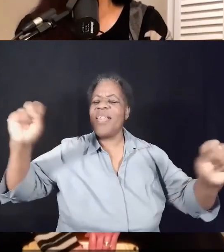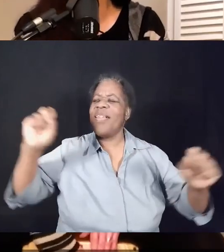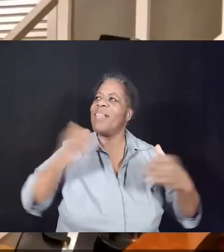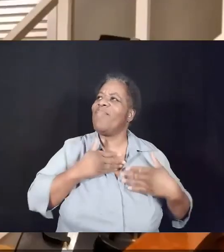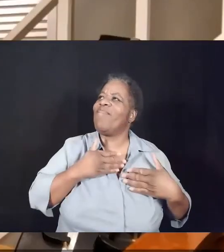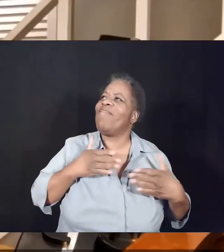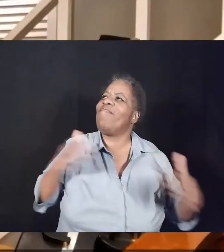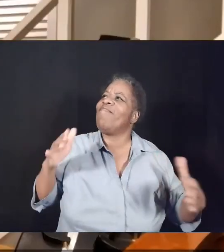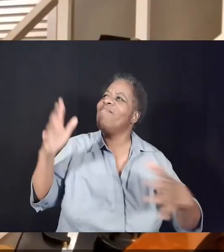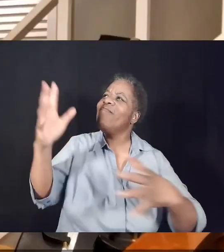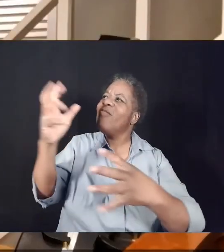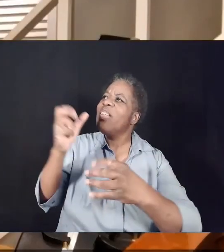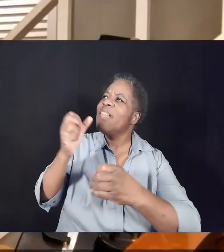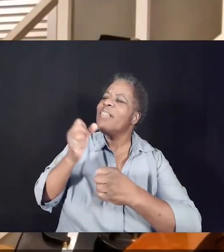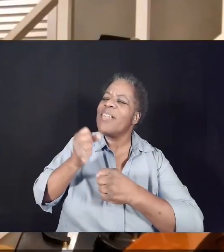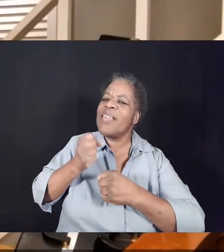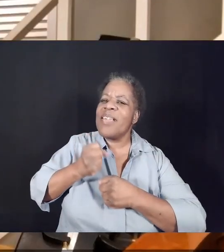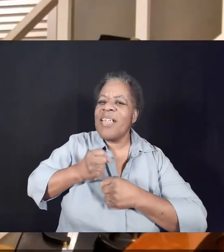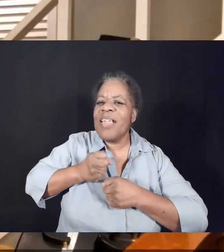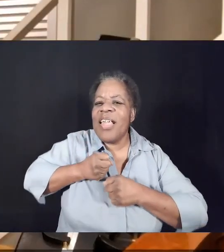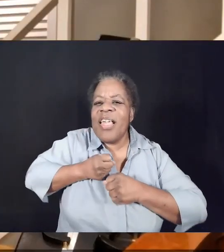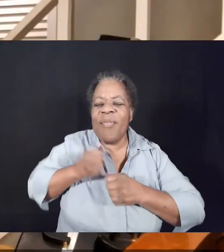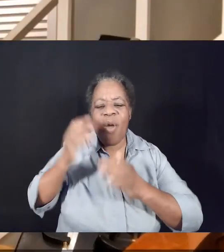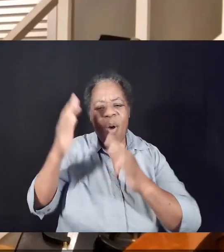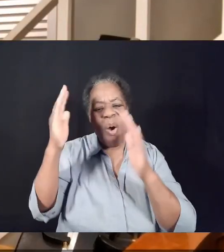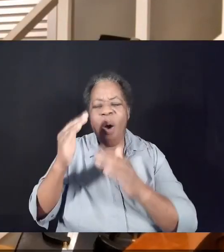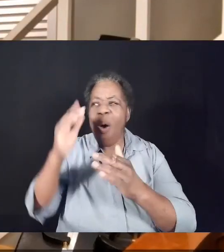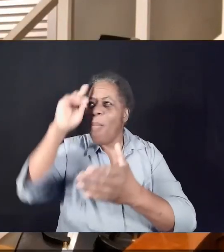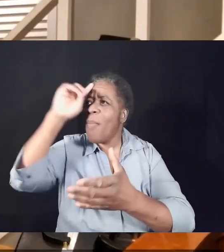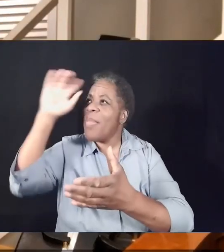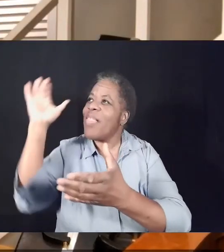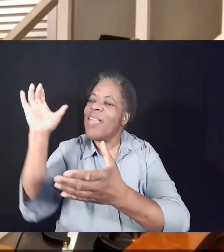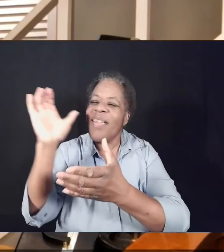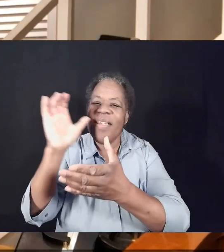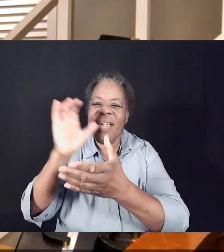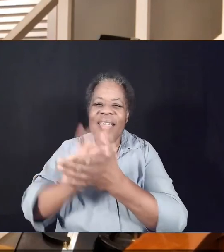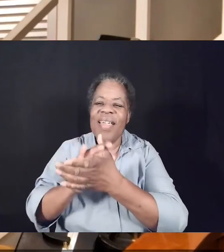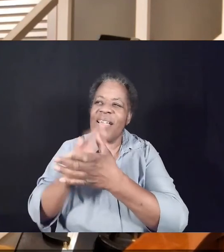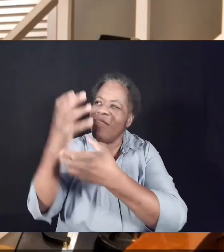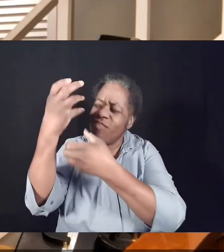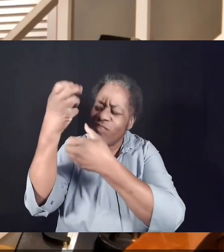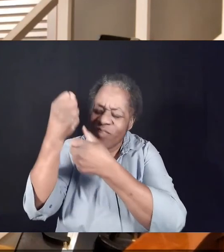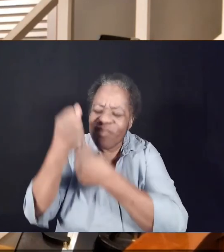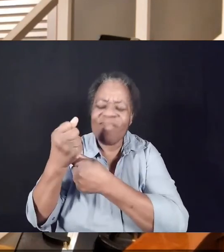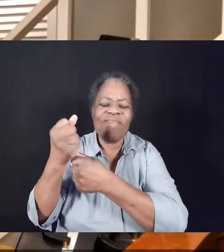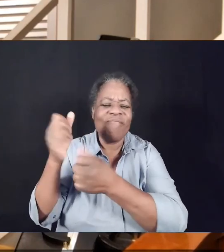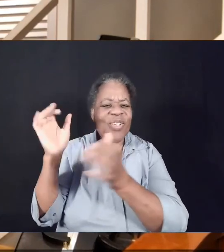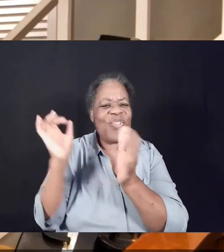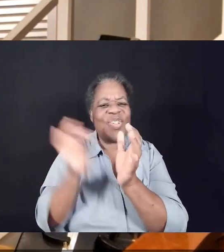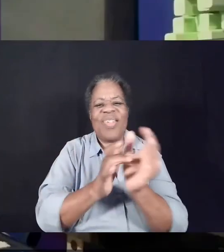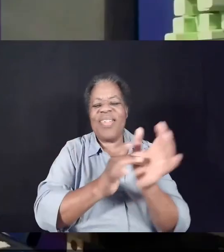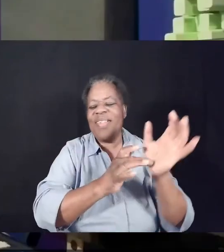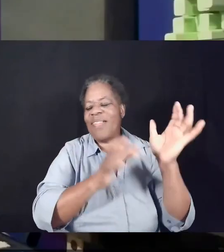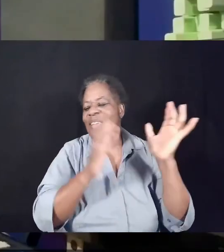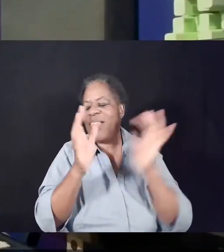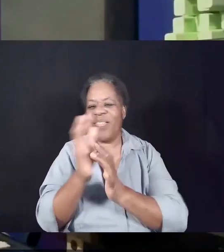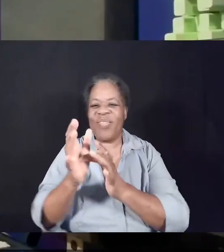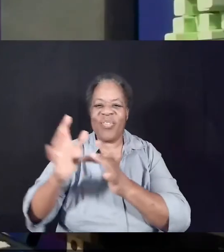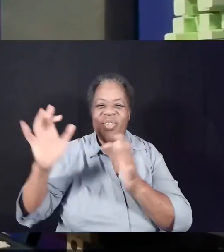There is a hope to believe in Jesus. Jesus,